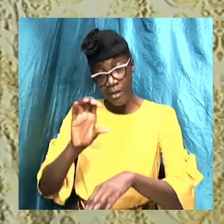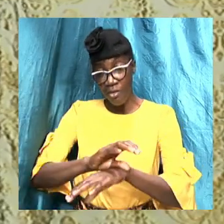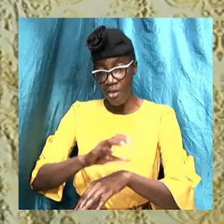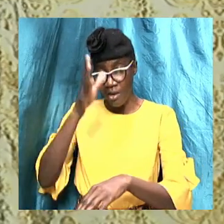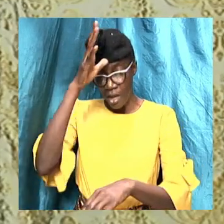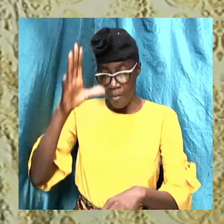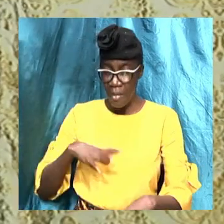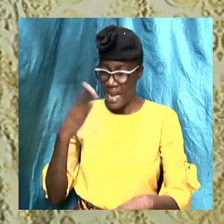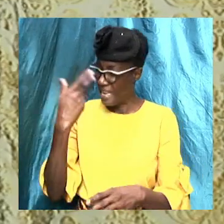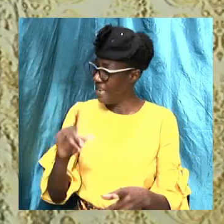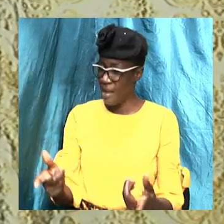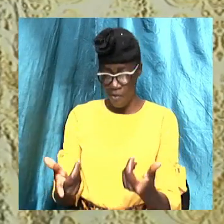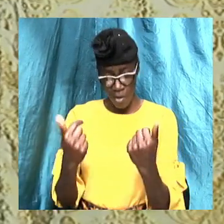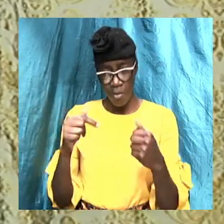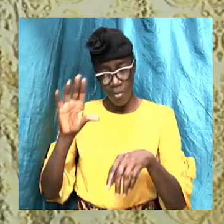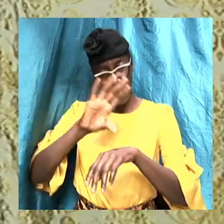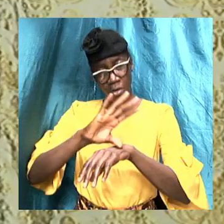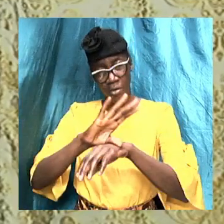don't come to church.